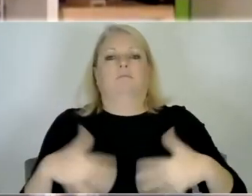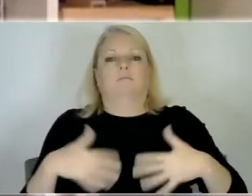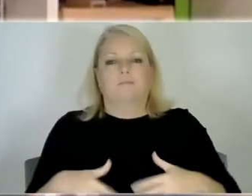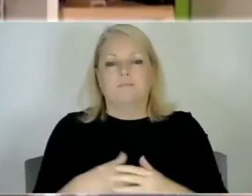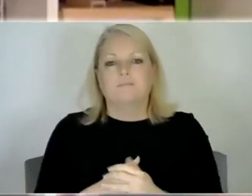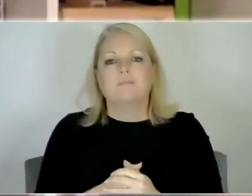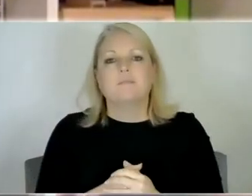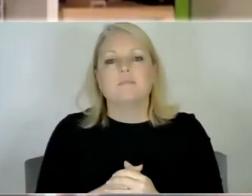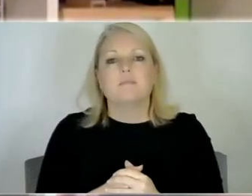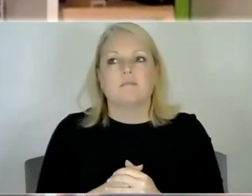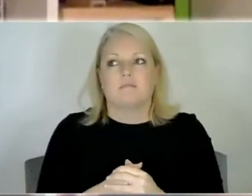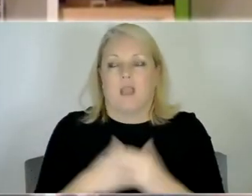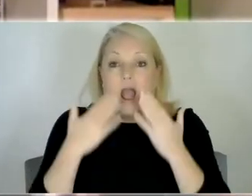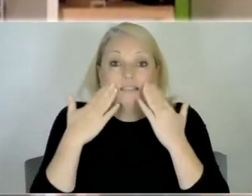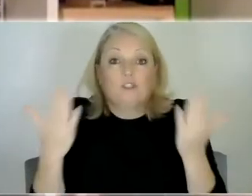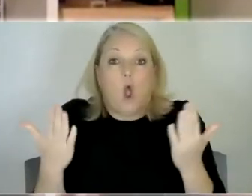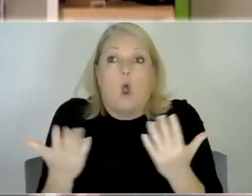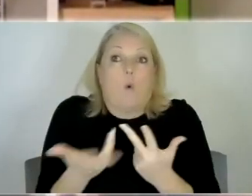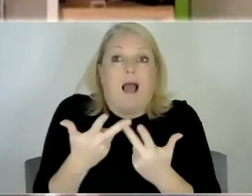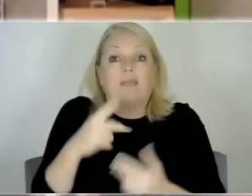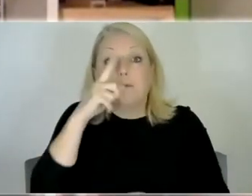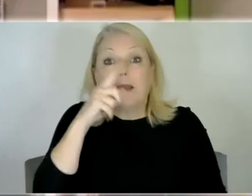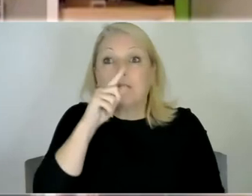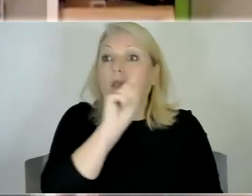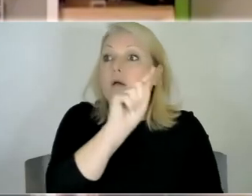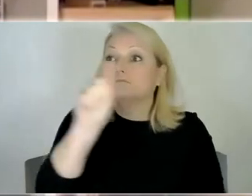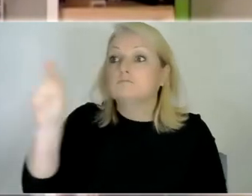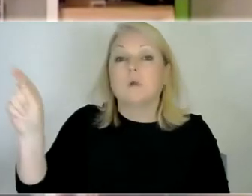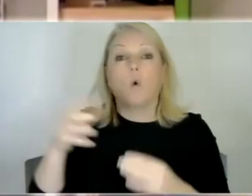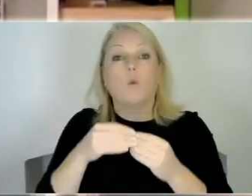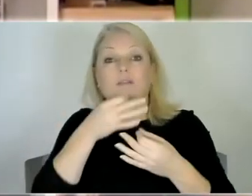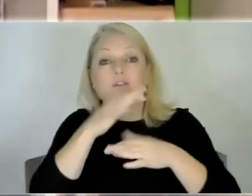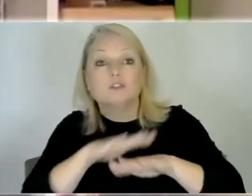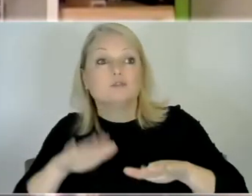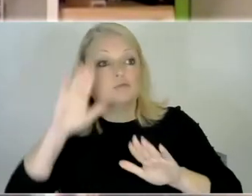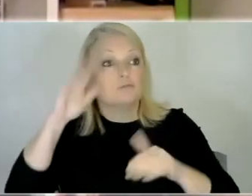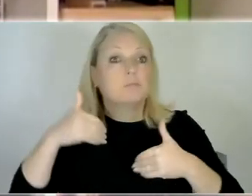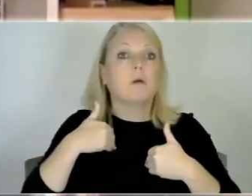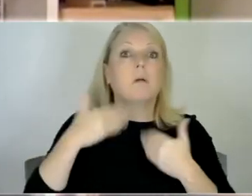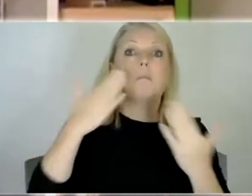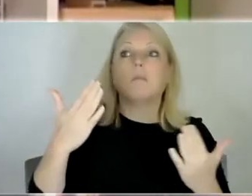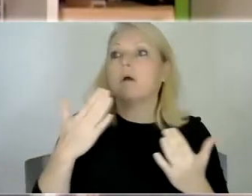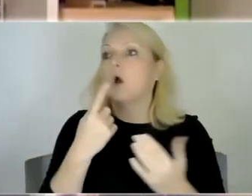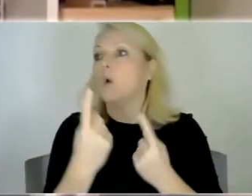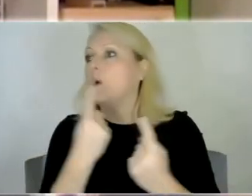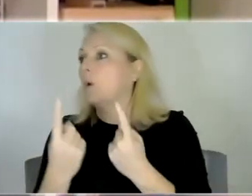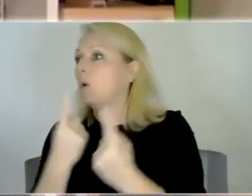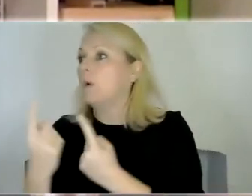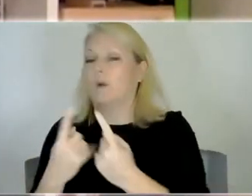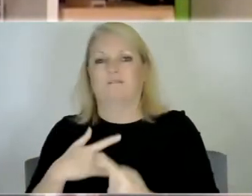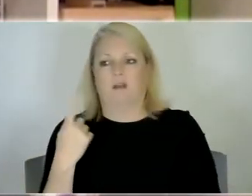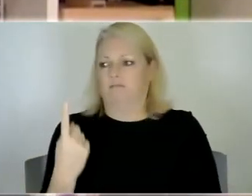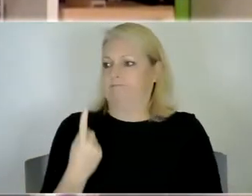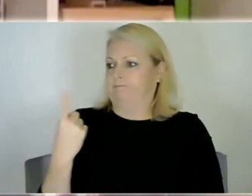else who you know had autistic kids or uh and it just seemed like a real you know